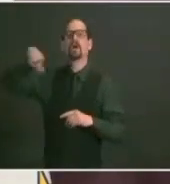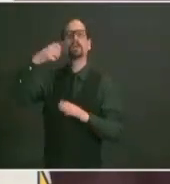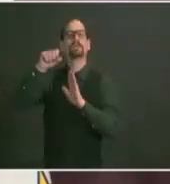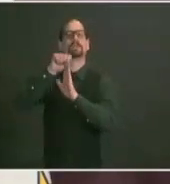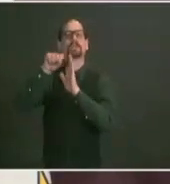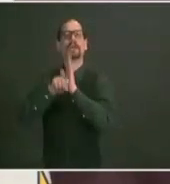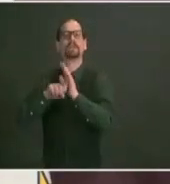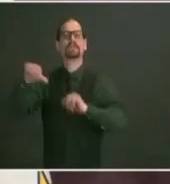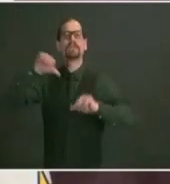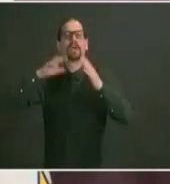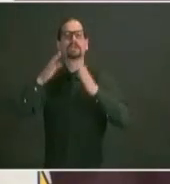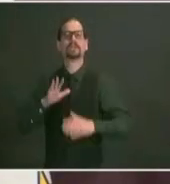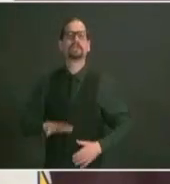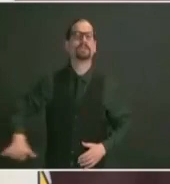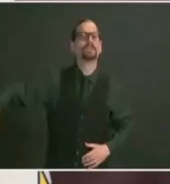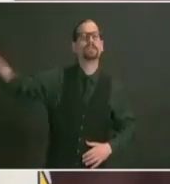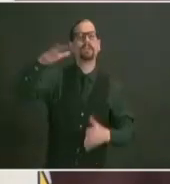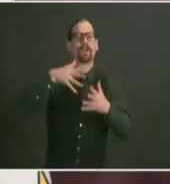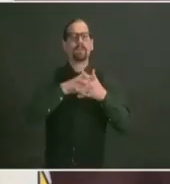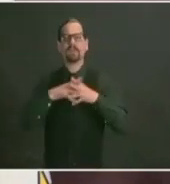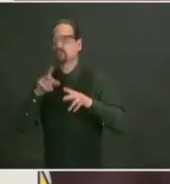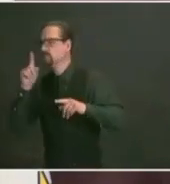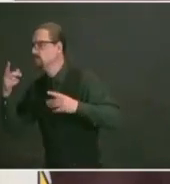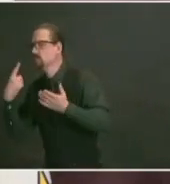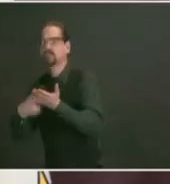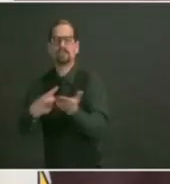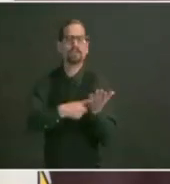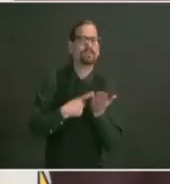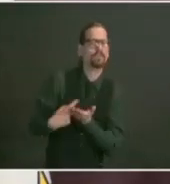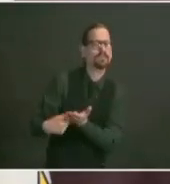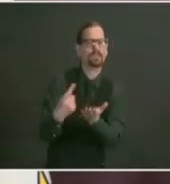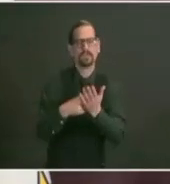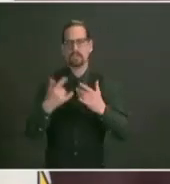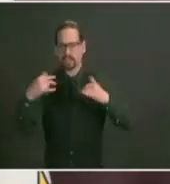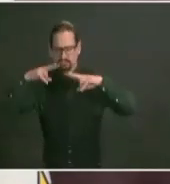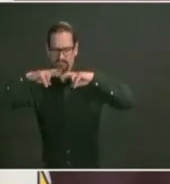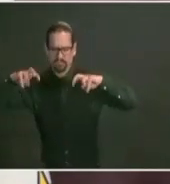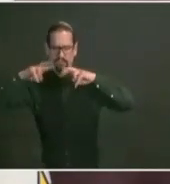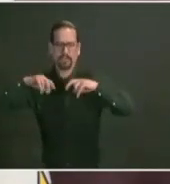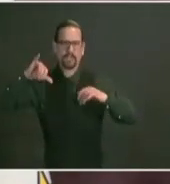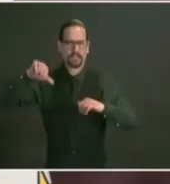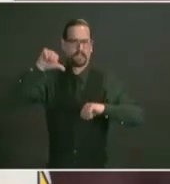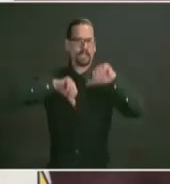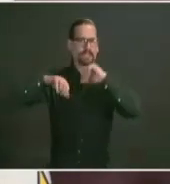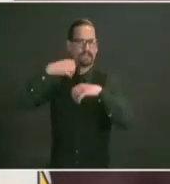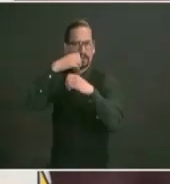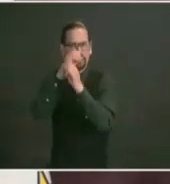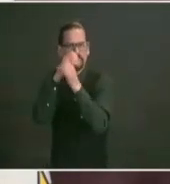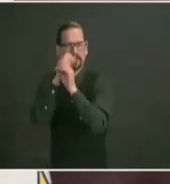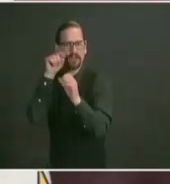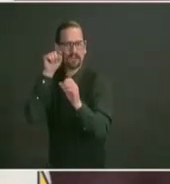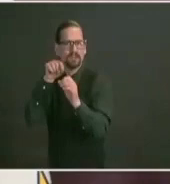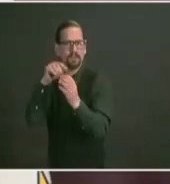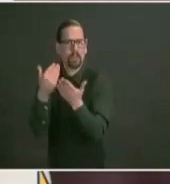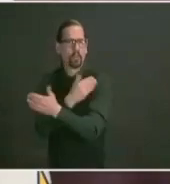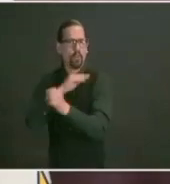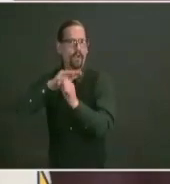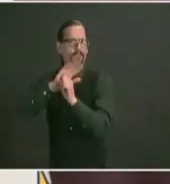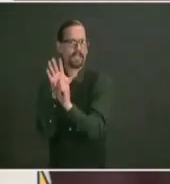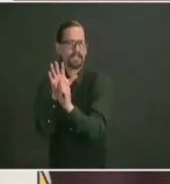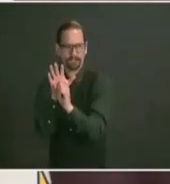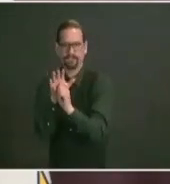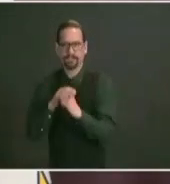related to these types of efforts when we sequence a specimen we are decoding